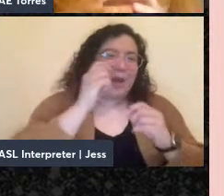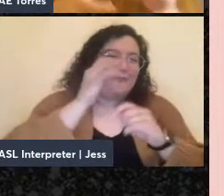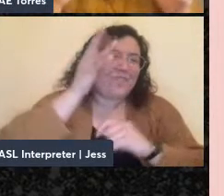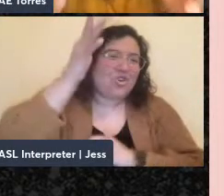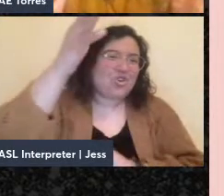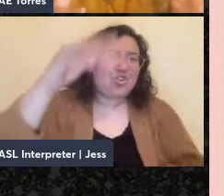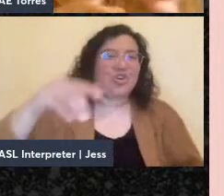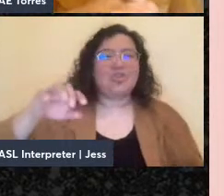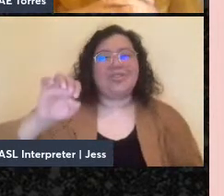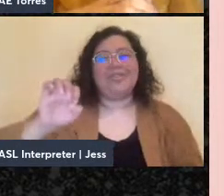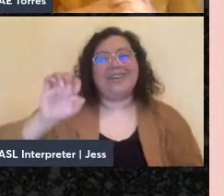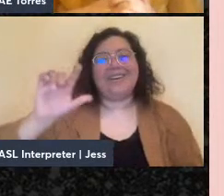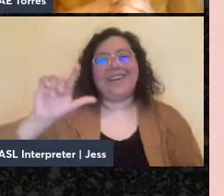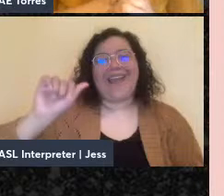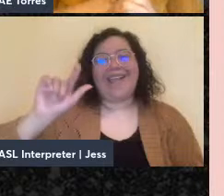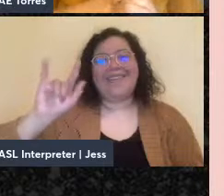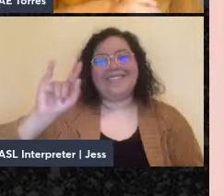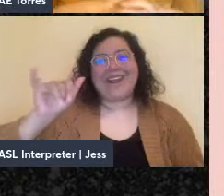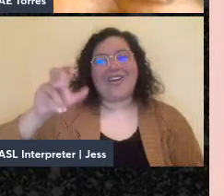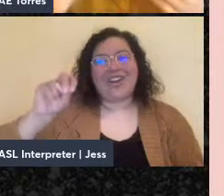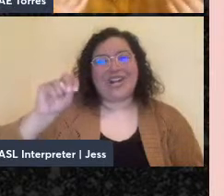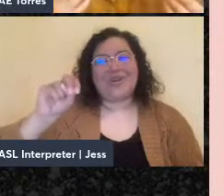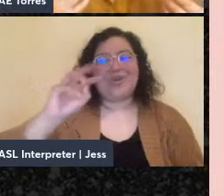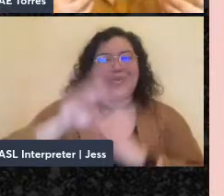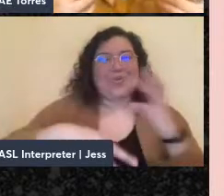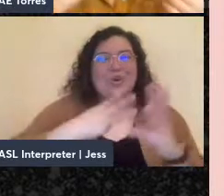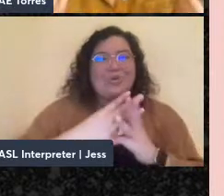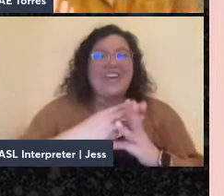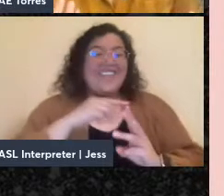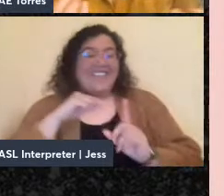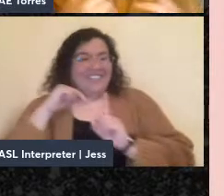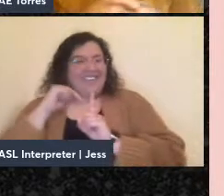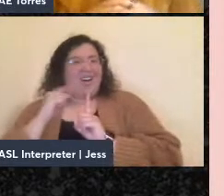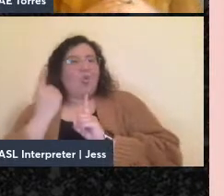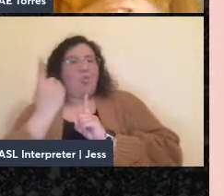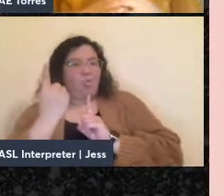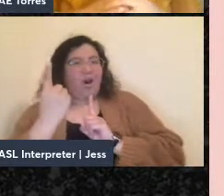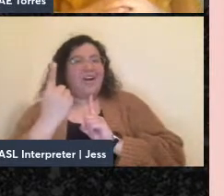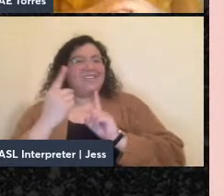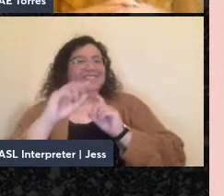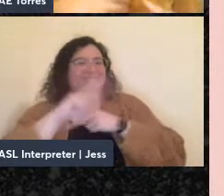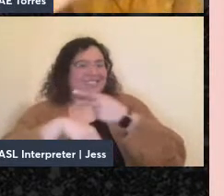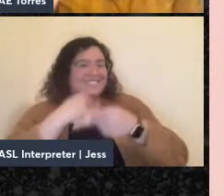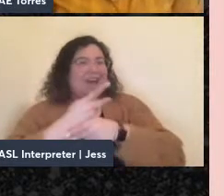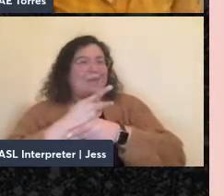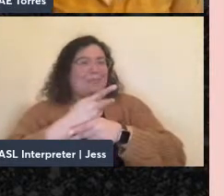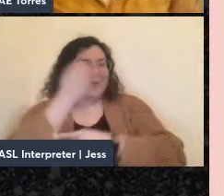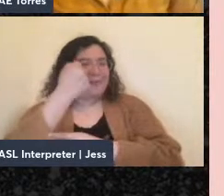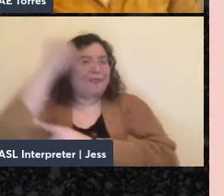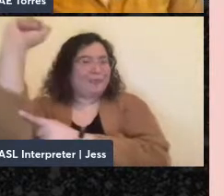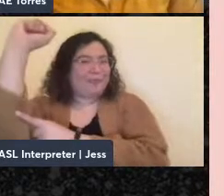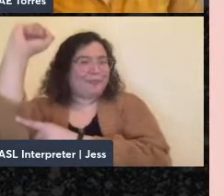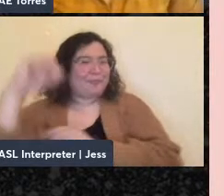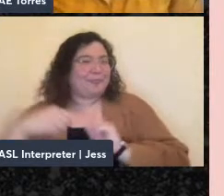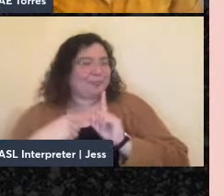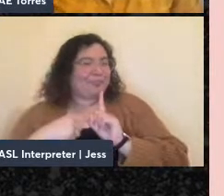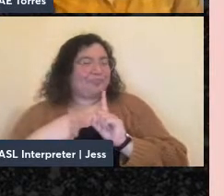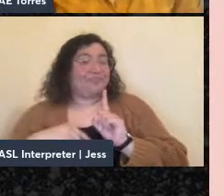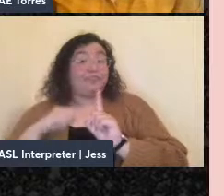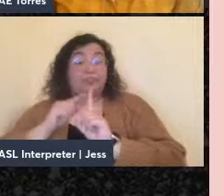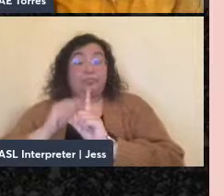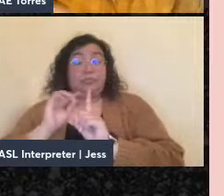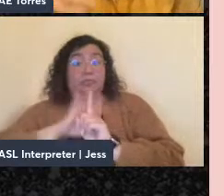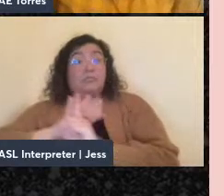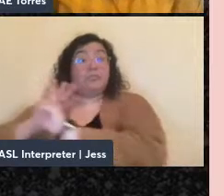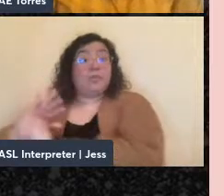one, expressed one form of Jewish anarchist language politics. Much more famous than Gordon's